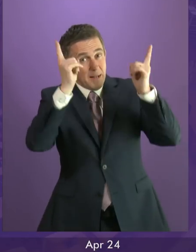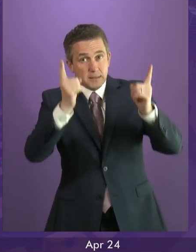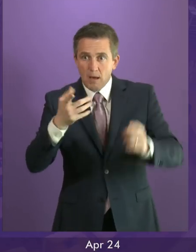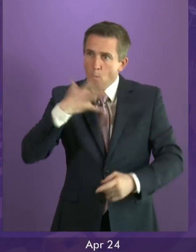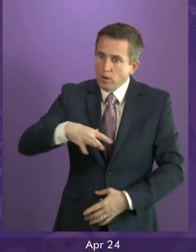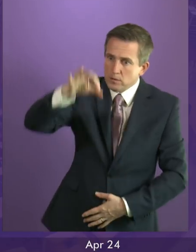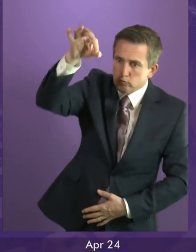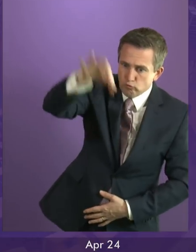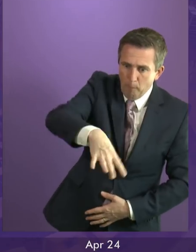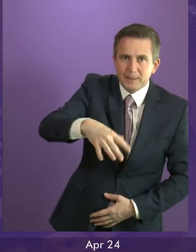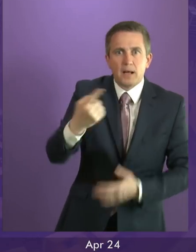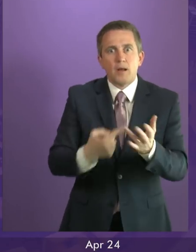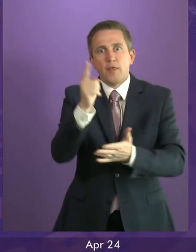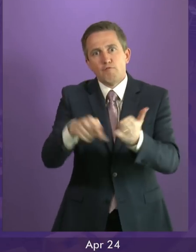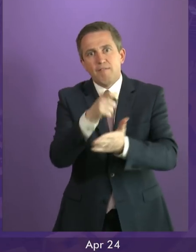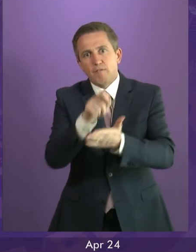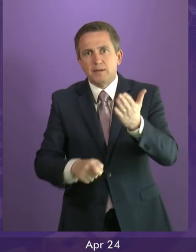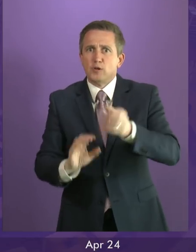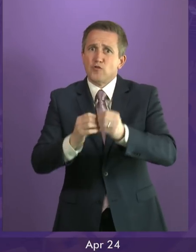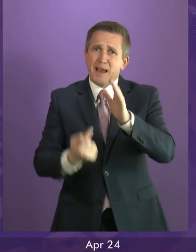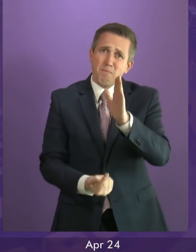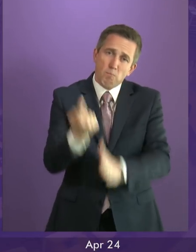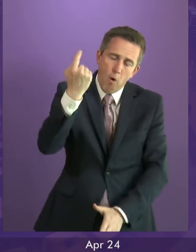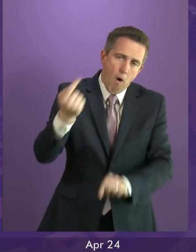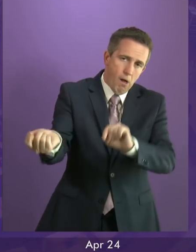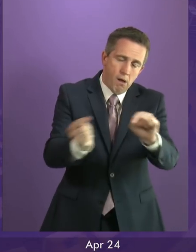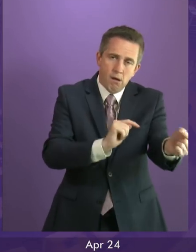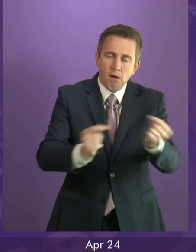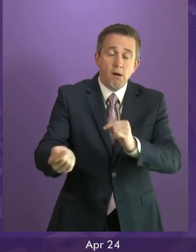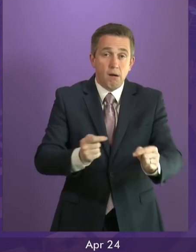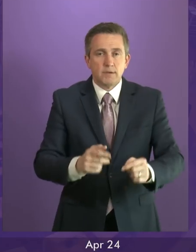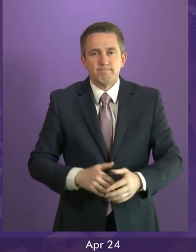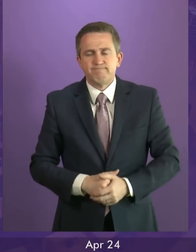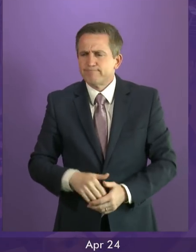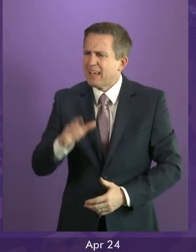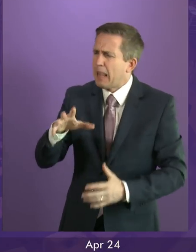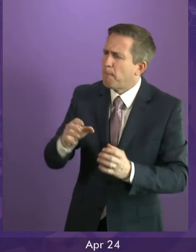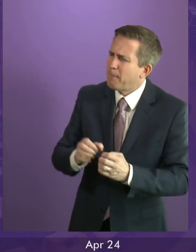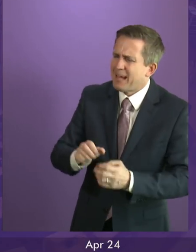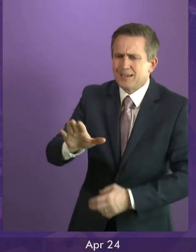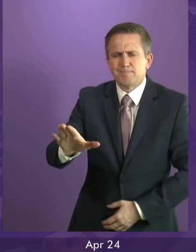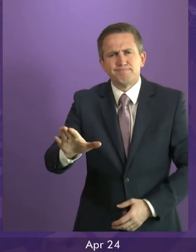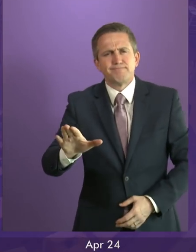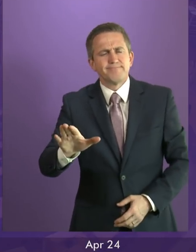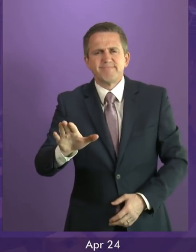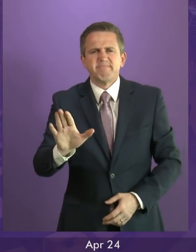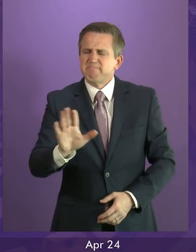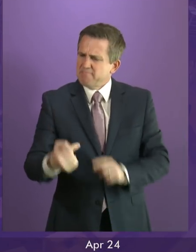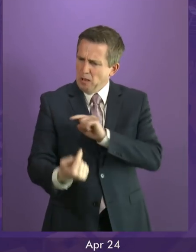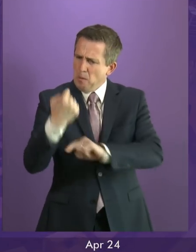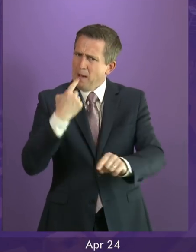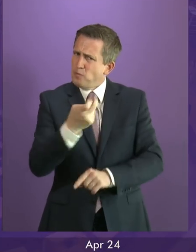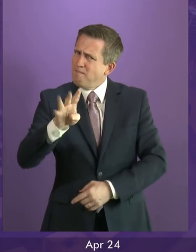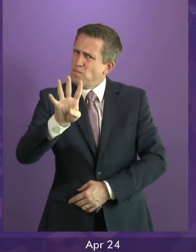discourse by pursuing this bill? First Minister. I'd say to Clare Baker, that wasn't my experience of the